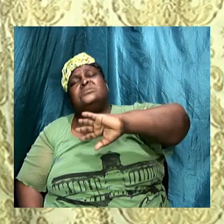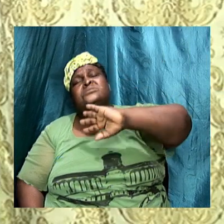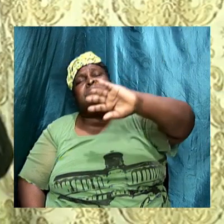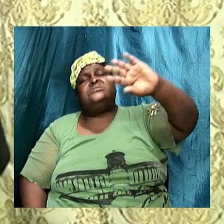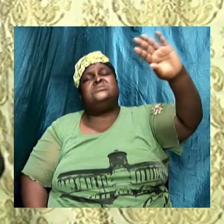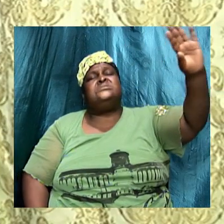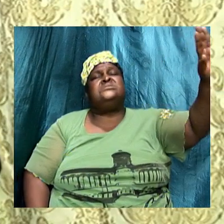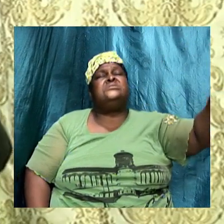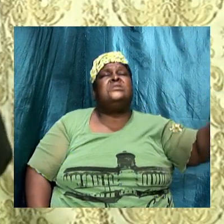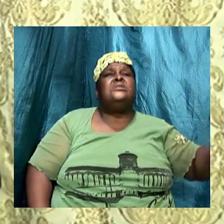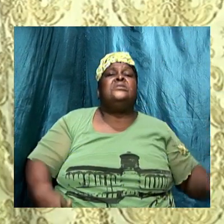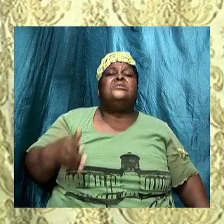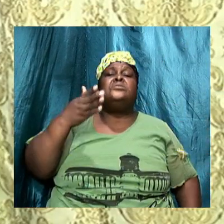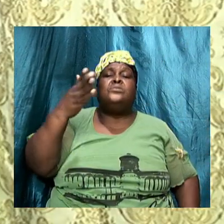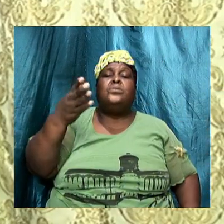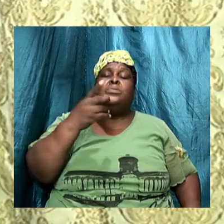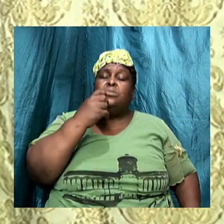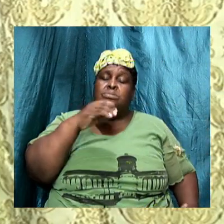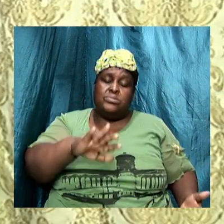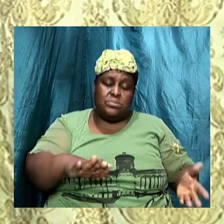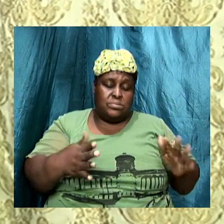so those who die